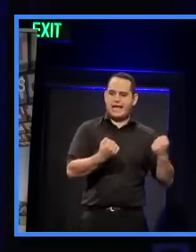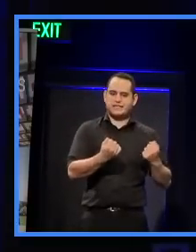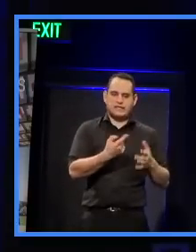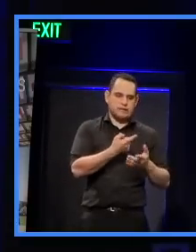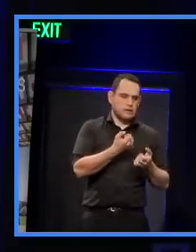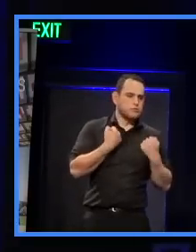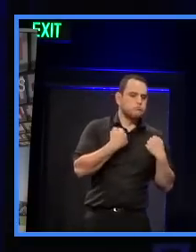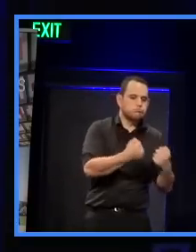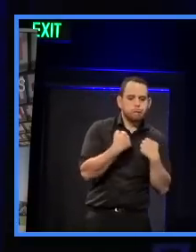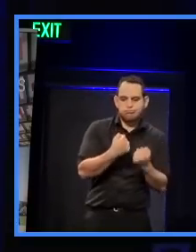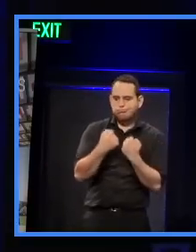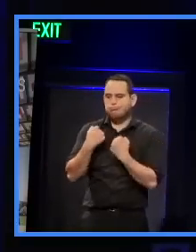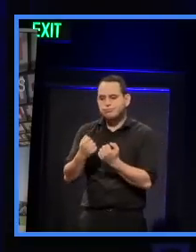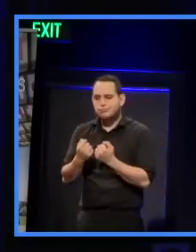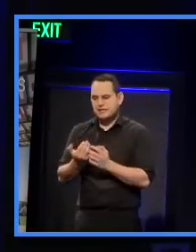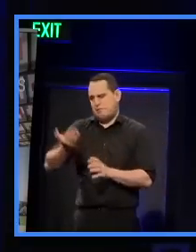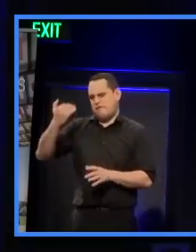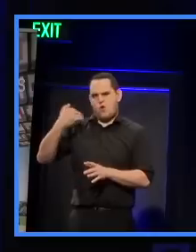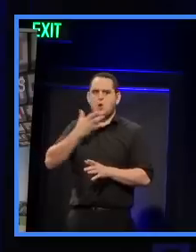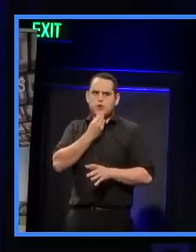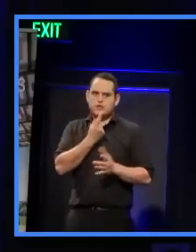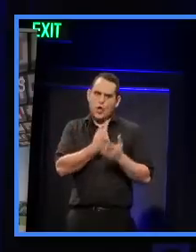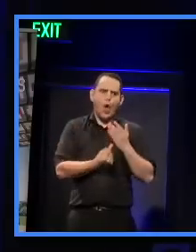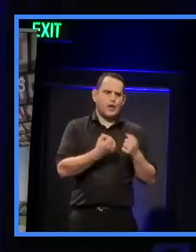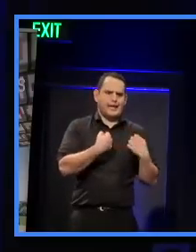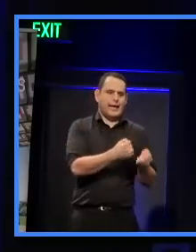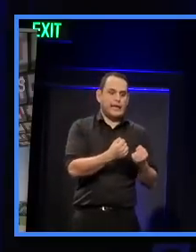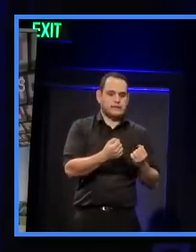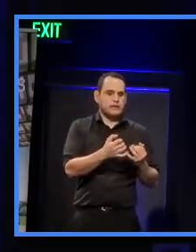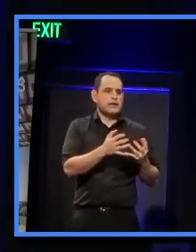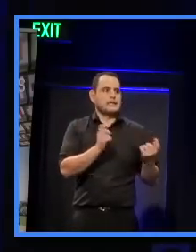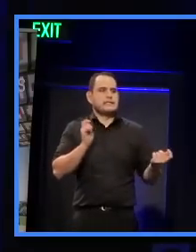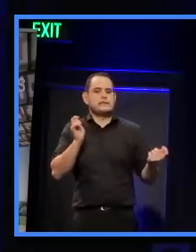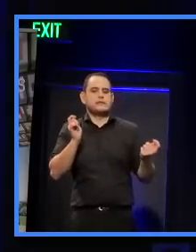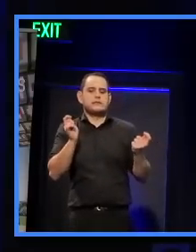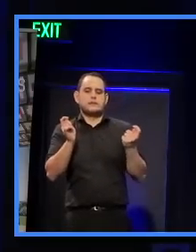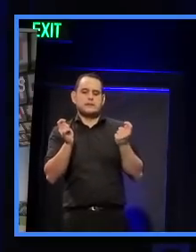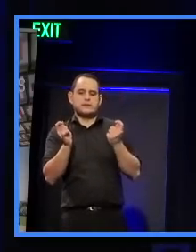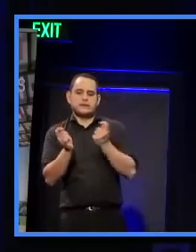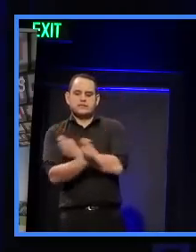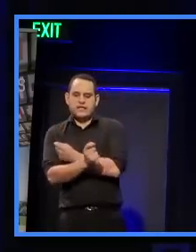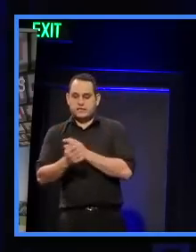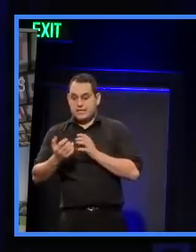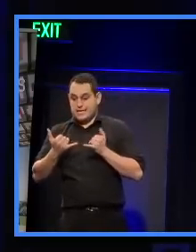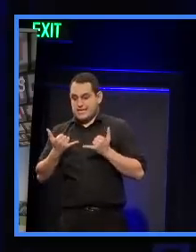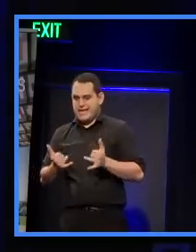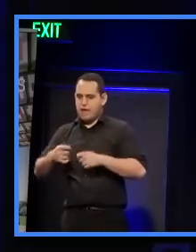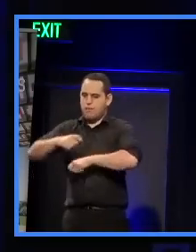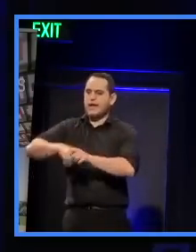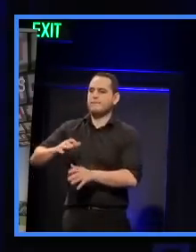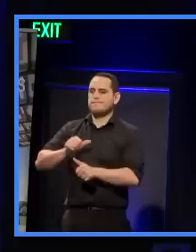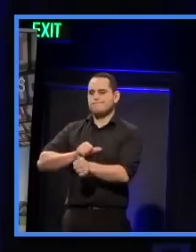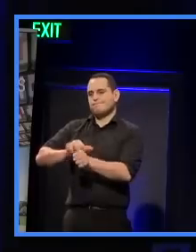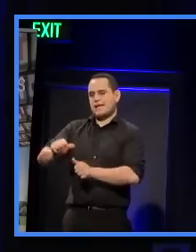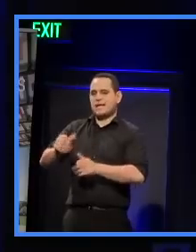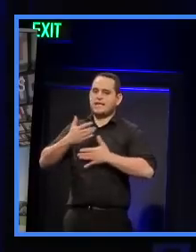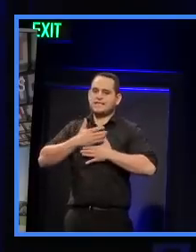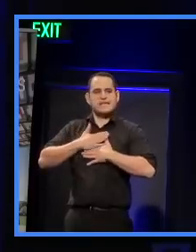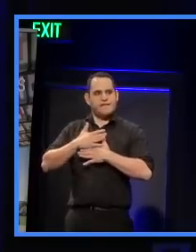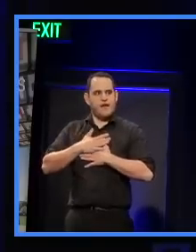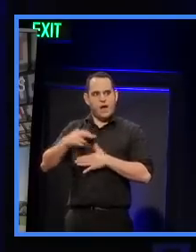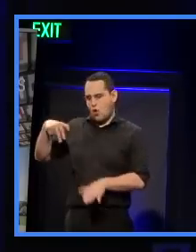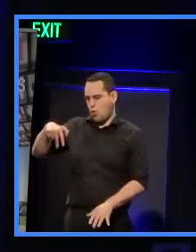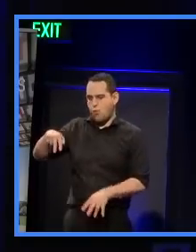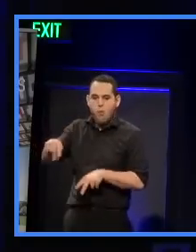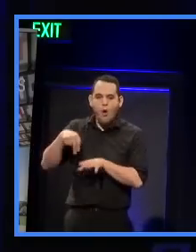that was used almost entirely by cars, to one that is very much becoming a place that we are wanting to make better and safer for people who